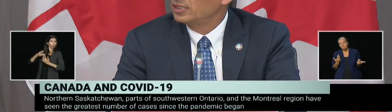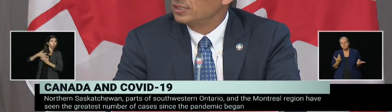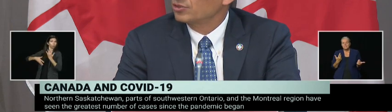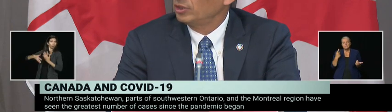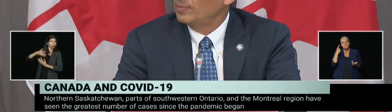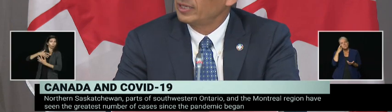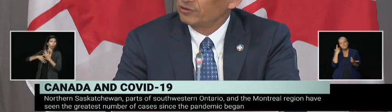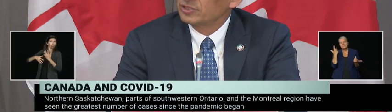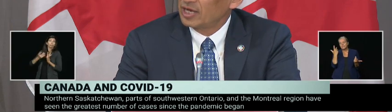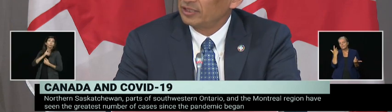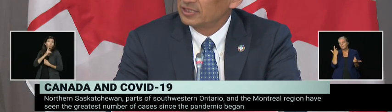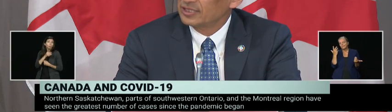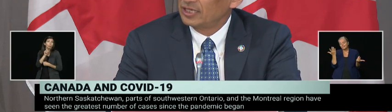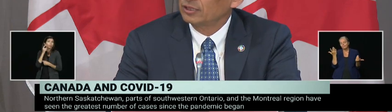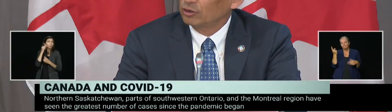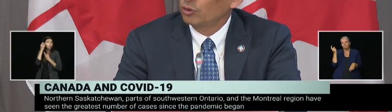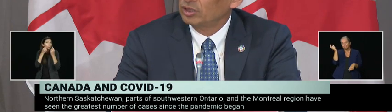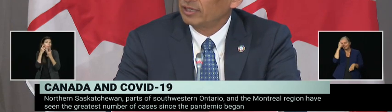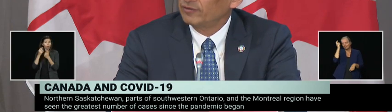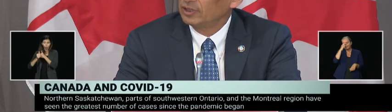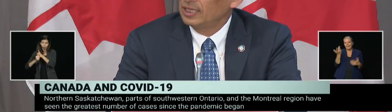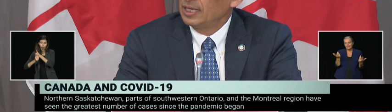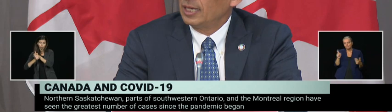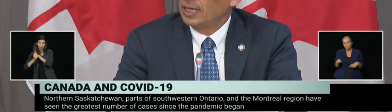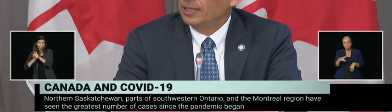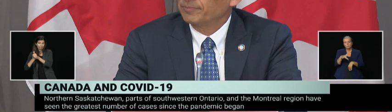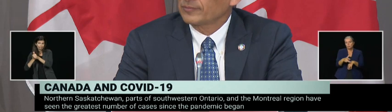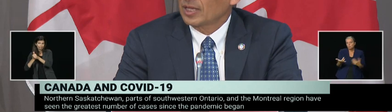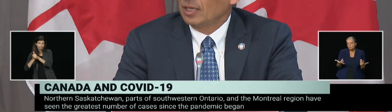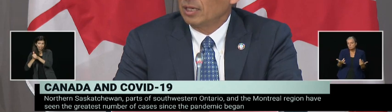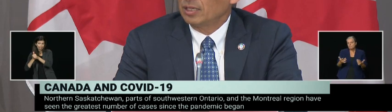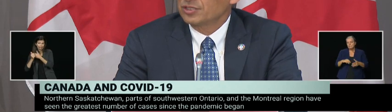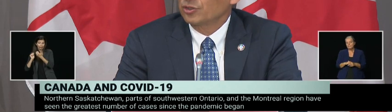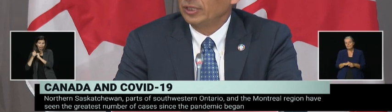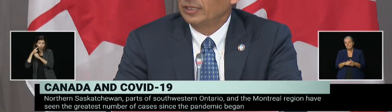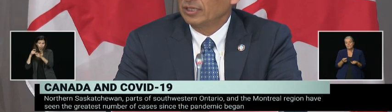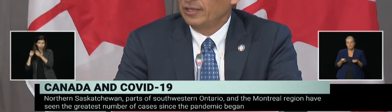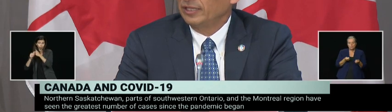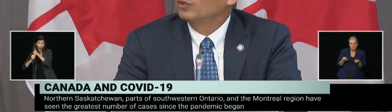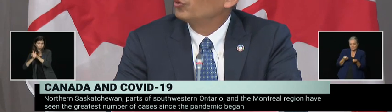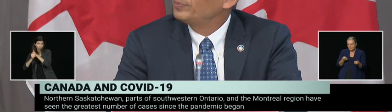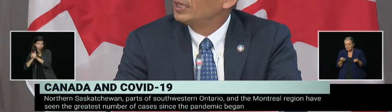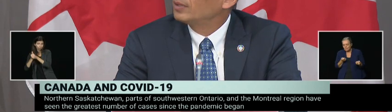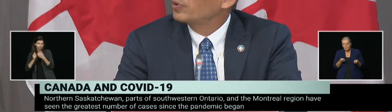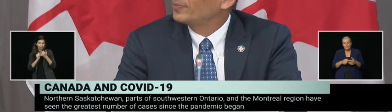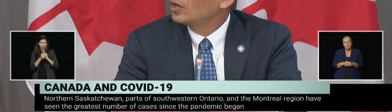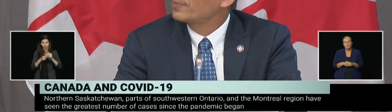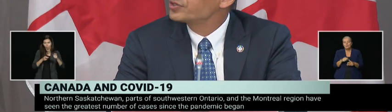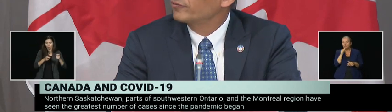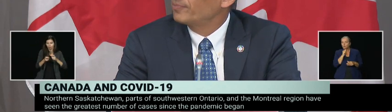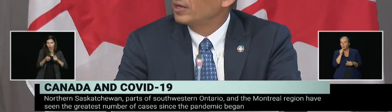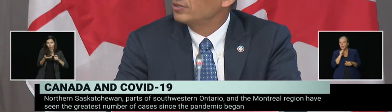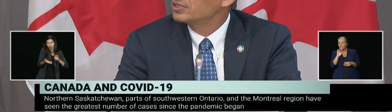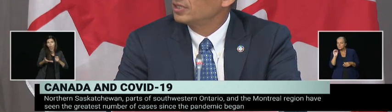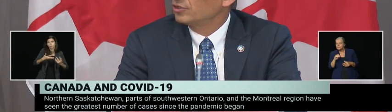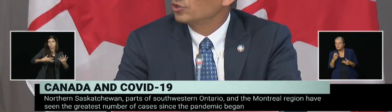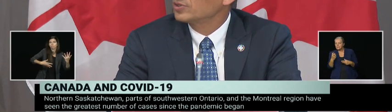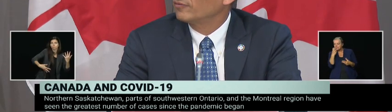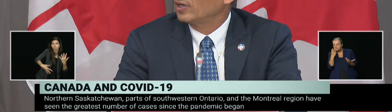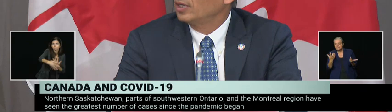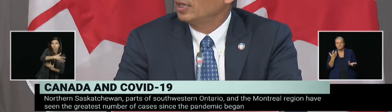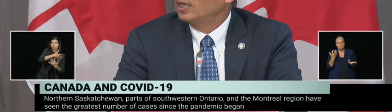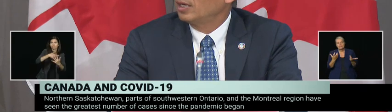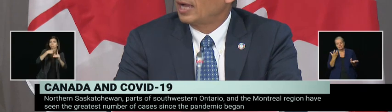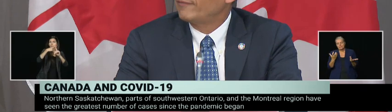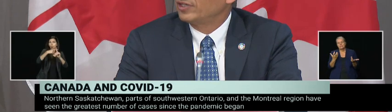tolerance. And certainly my understanding is that at the local level, certainly I think there would be probably an option for parents in